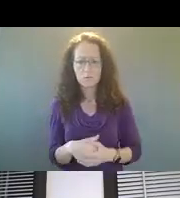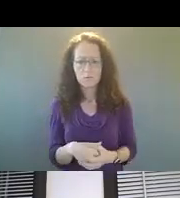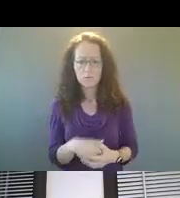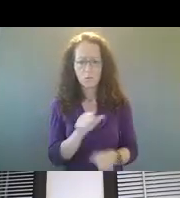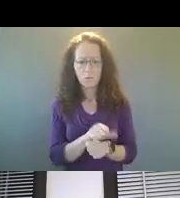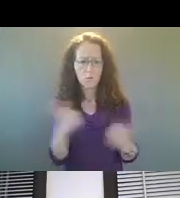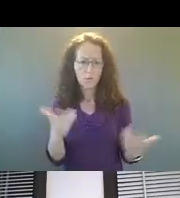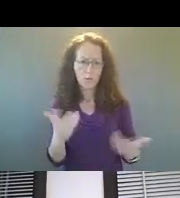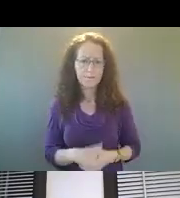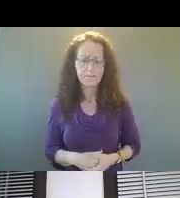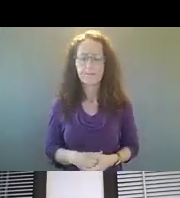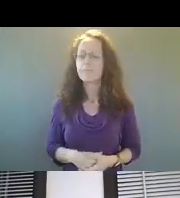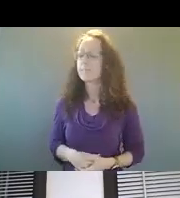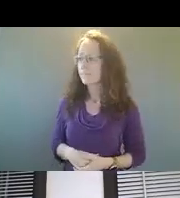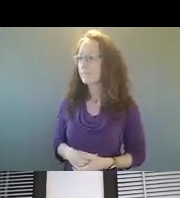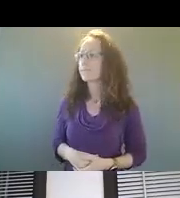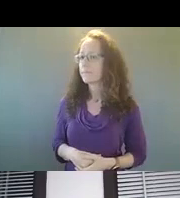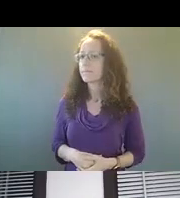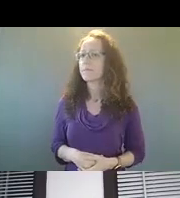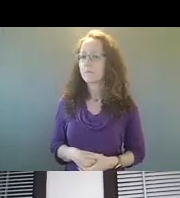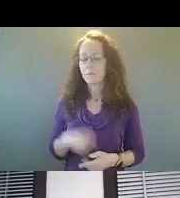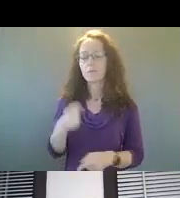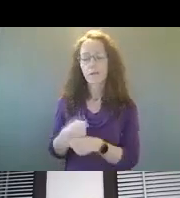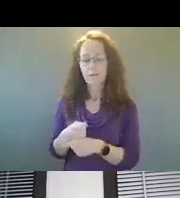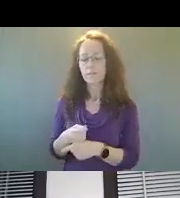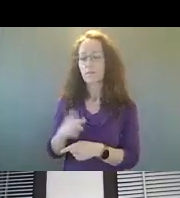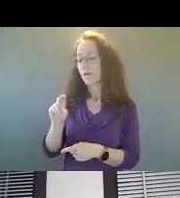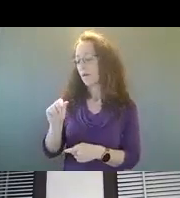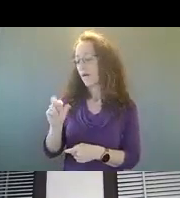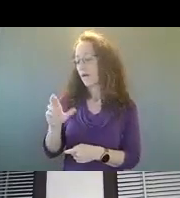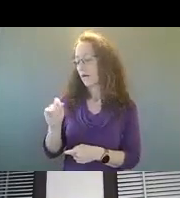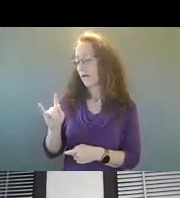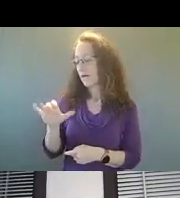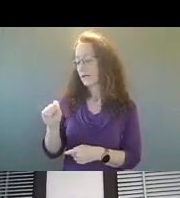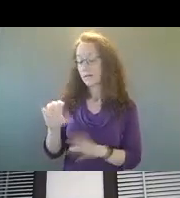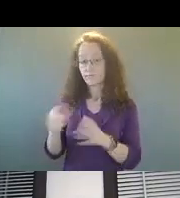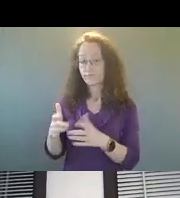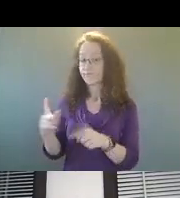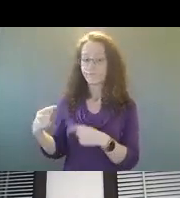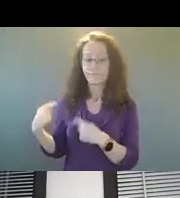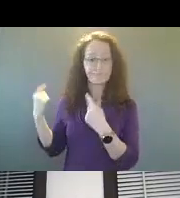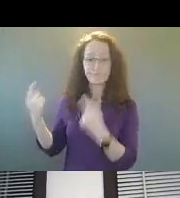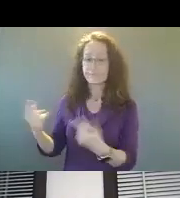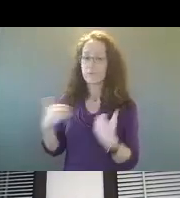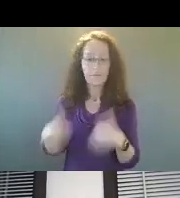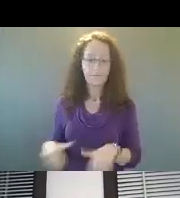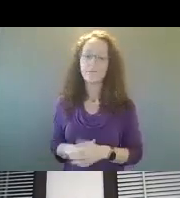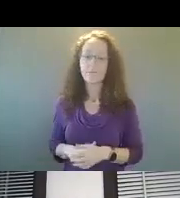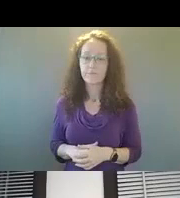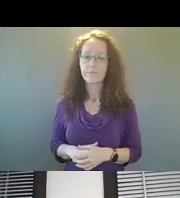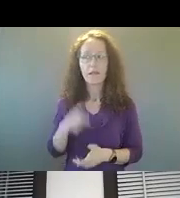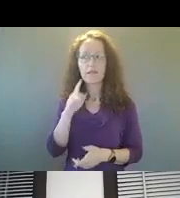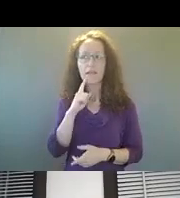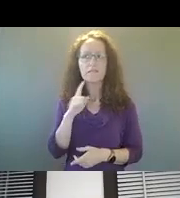Yeah. So, um, we, we do not have a narcotics unit. We have not had one for a while. Uh, I want to say it's probably been about, um,